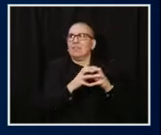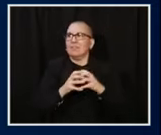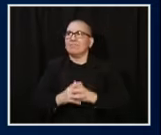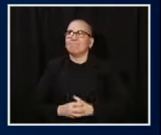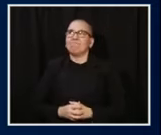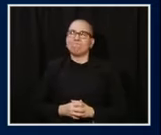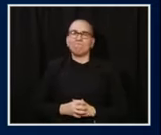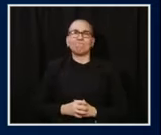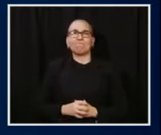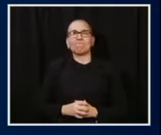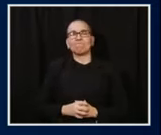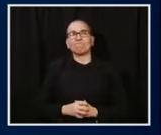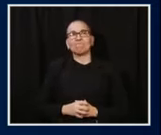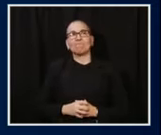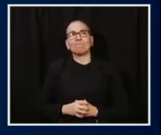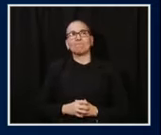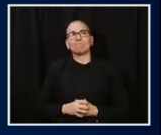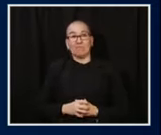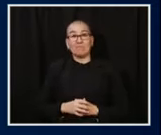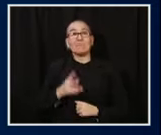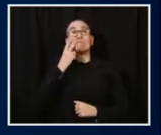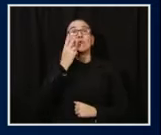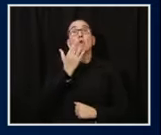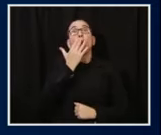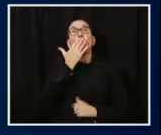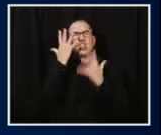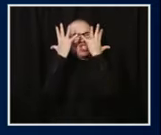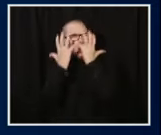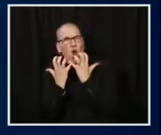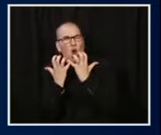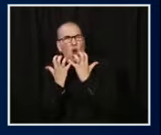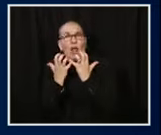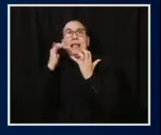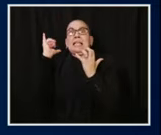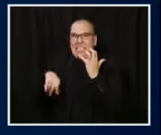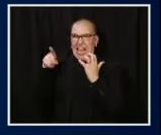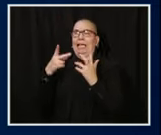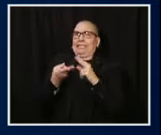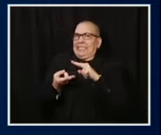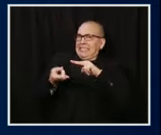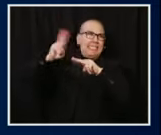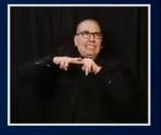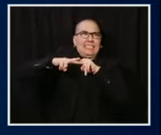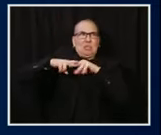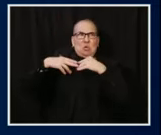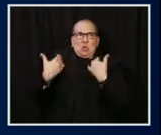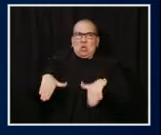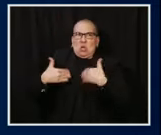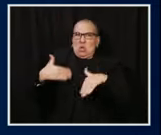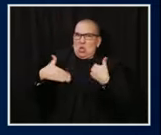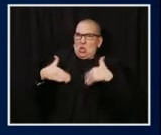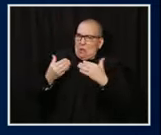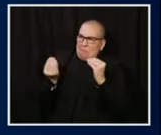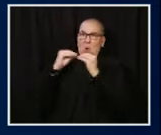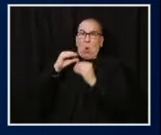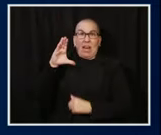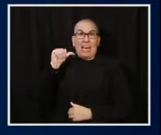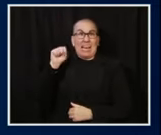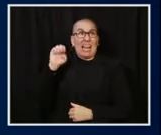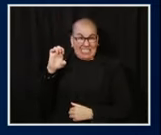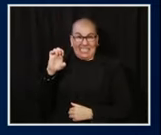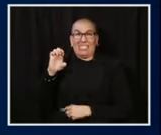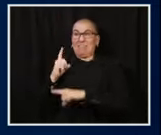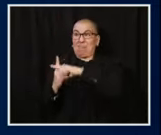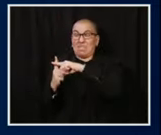look. The darker the color in the county, the higher the concentration of cases per population, and you can just see that map